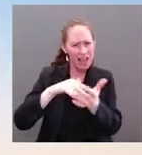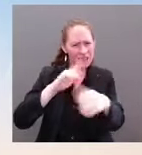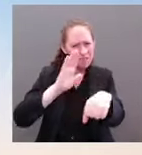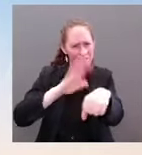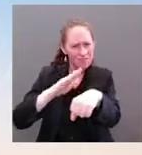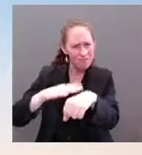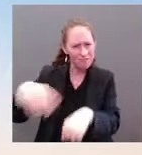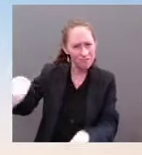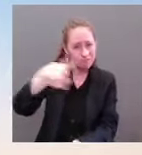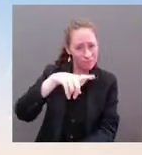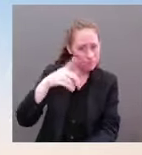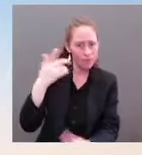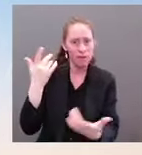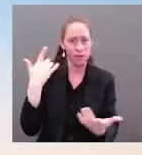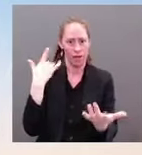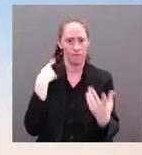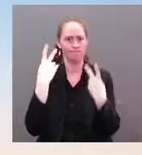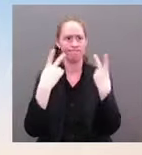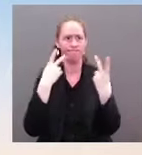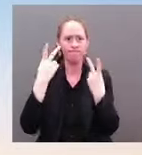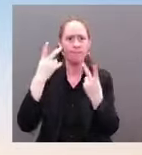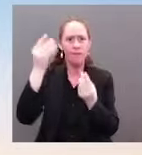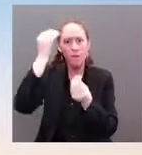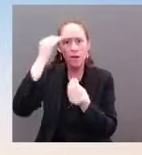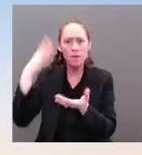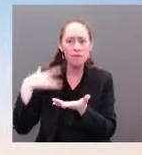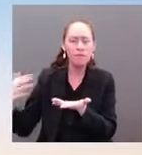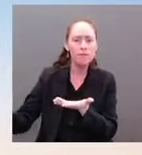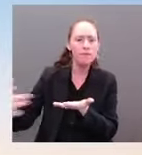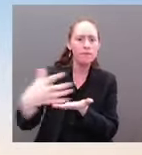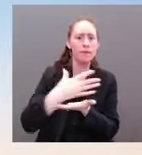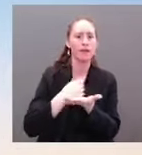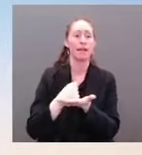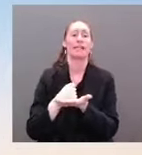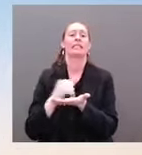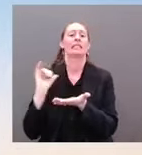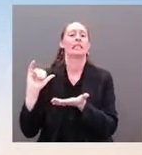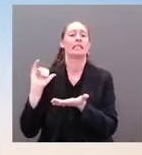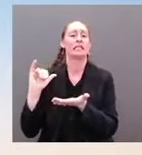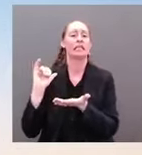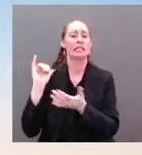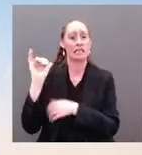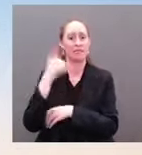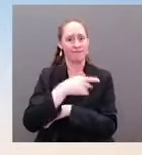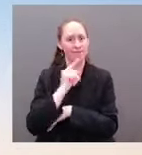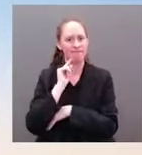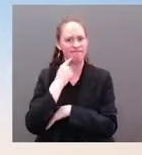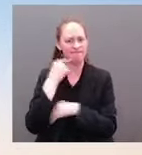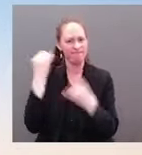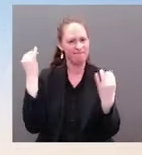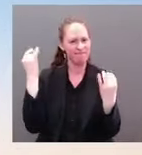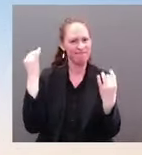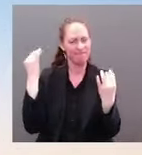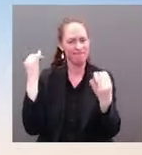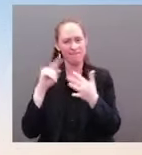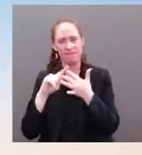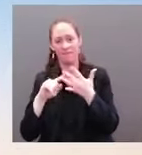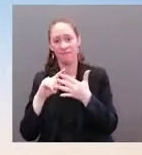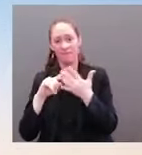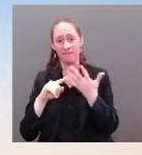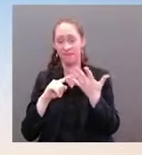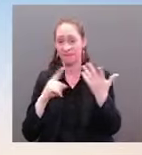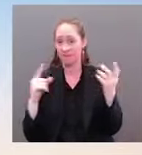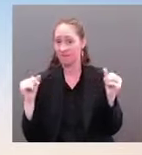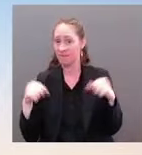is exploring options for potential cyber attacks on critical infrastructure in the United States. To be